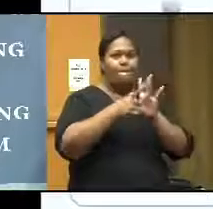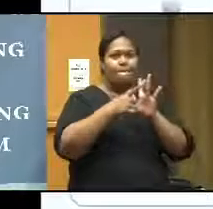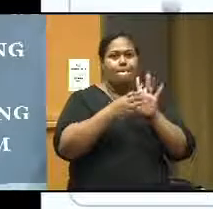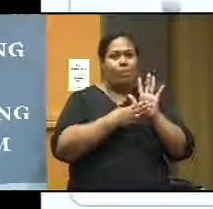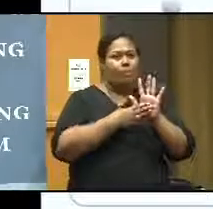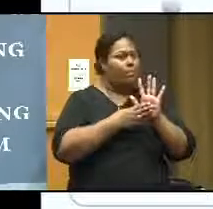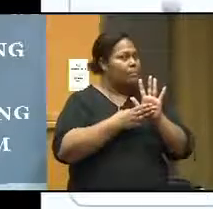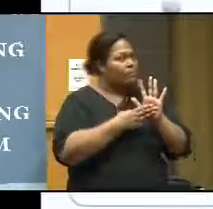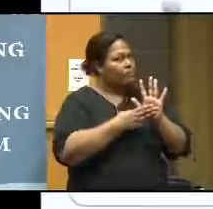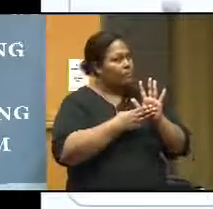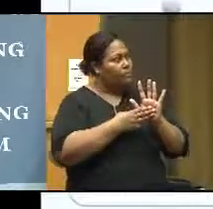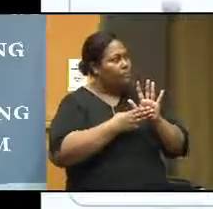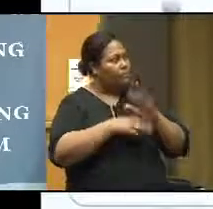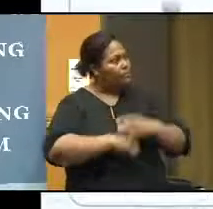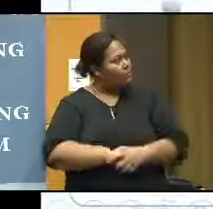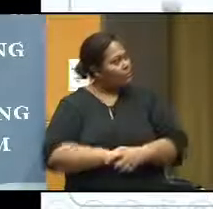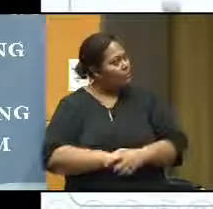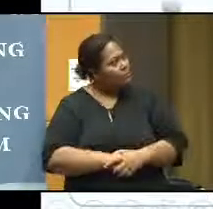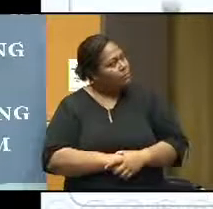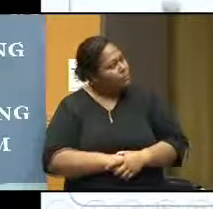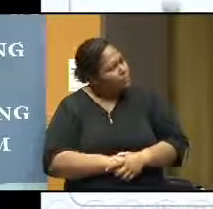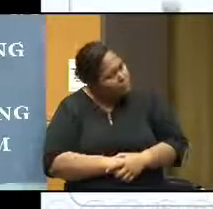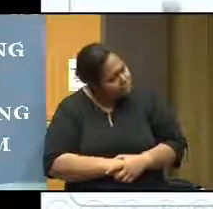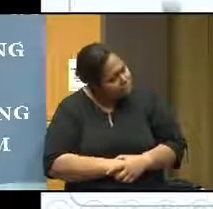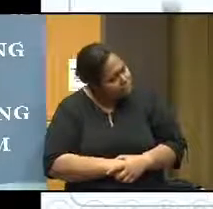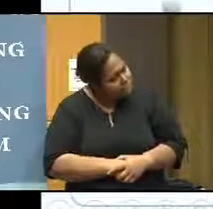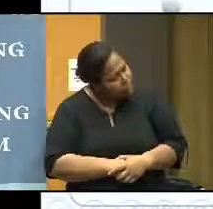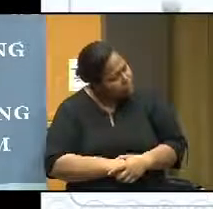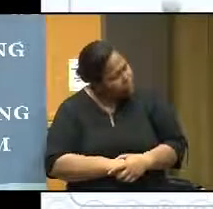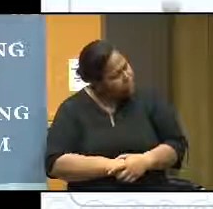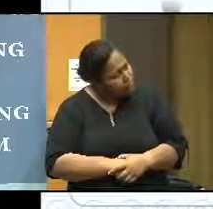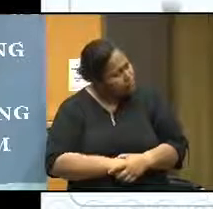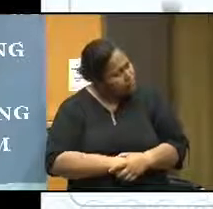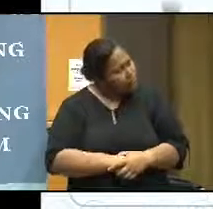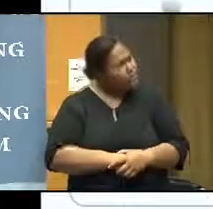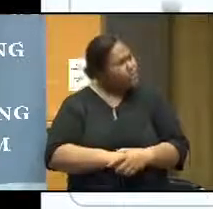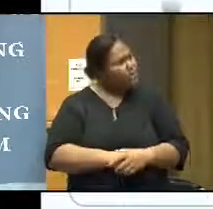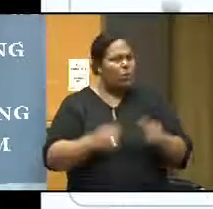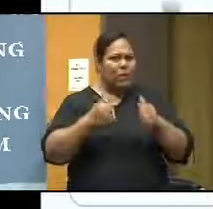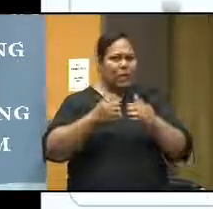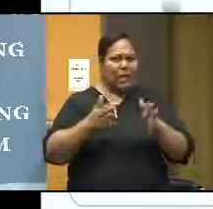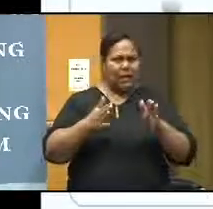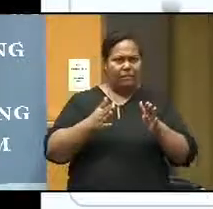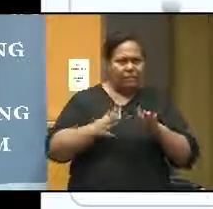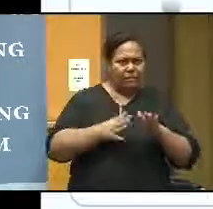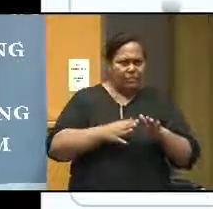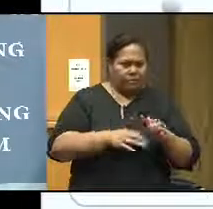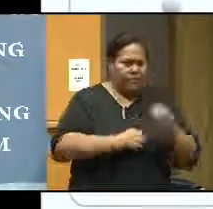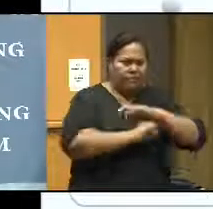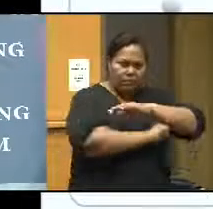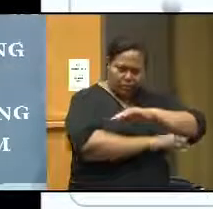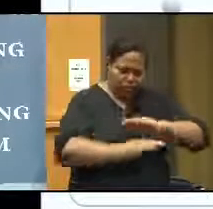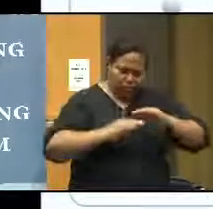and so on. Okay? And that's how this was derived, starting from diagnostic assessment, then the formative assessment, and